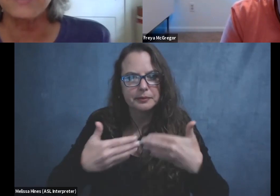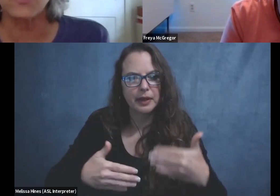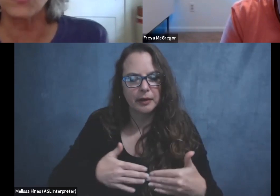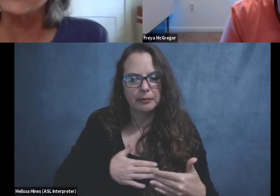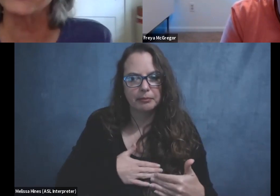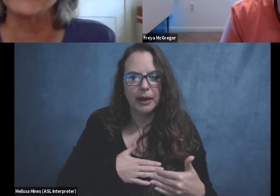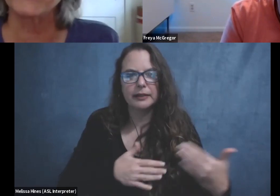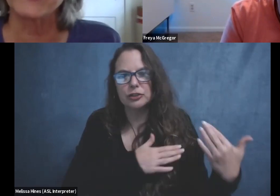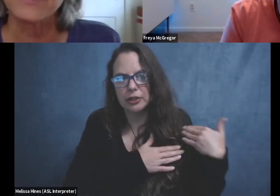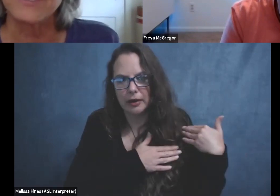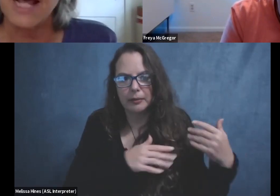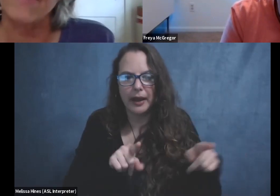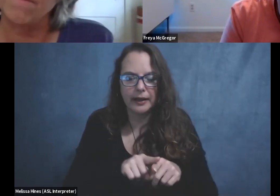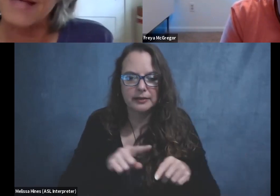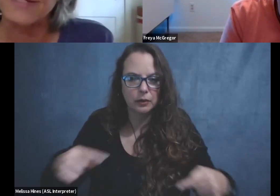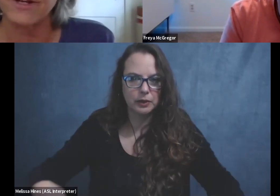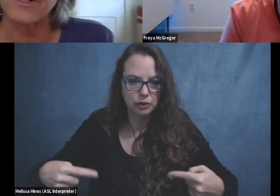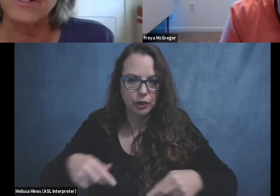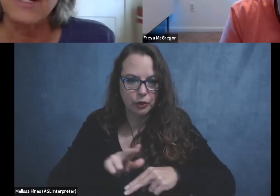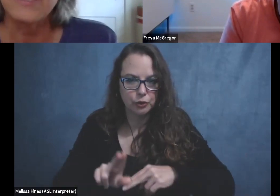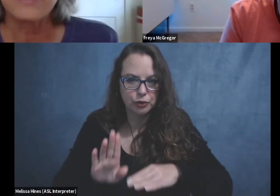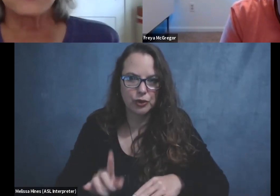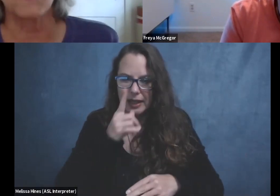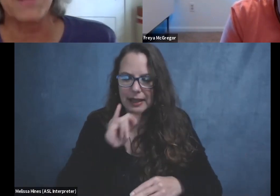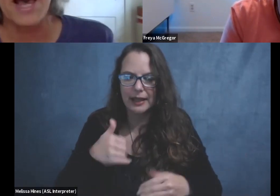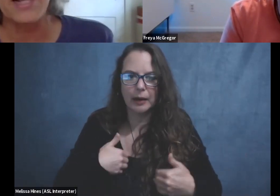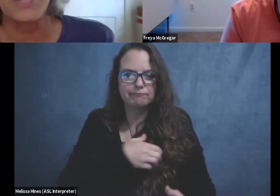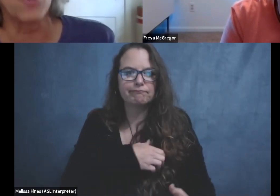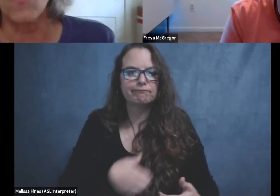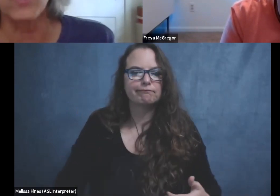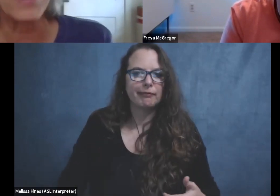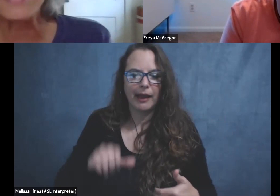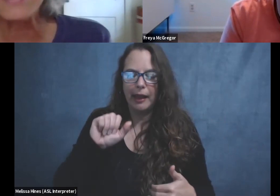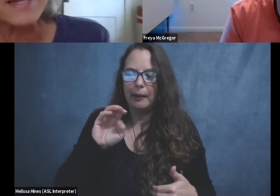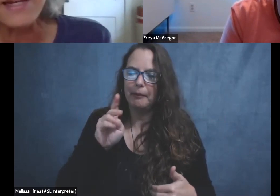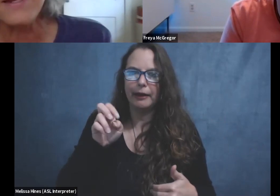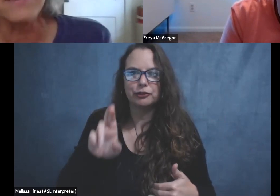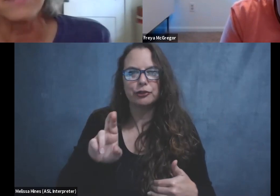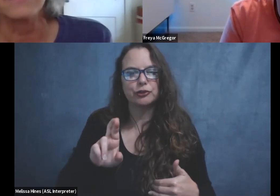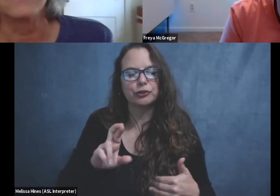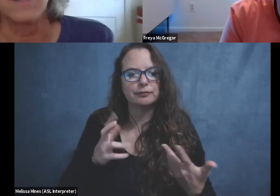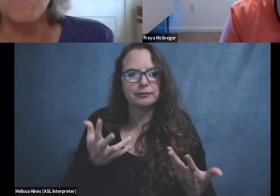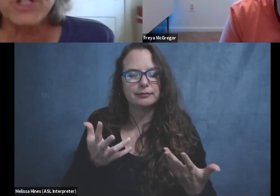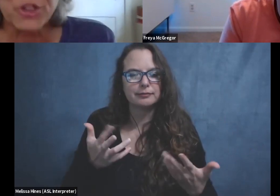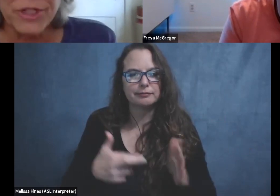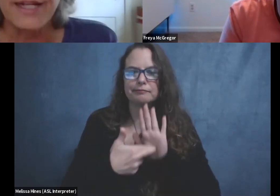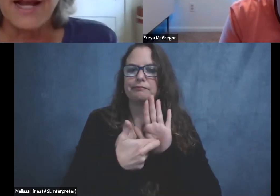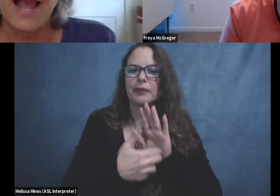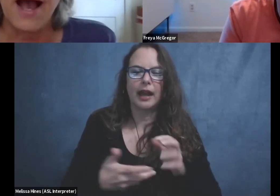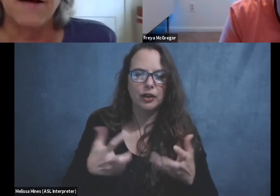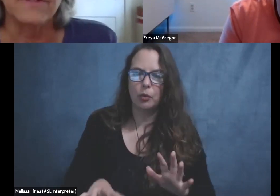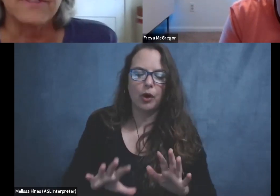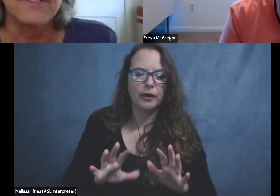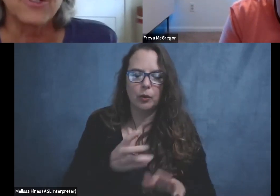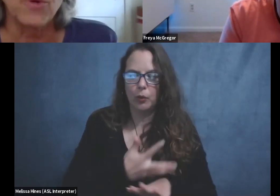more as a wheelchair user is that of ambassador. And so by that, I don't want to waste any opportunity